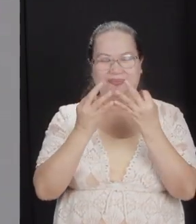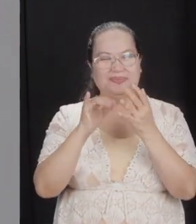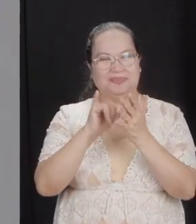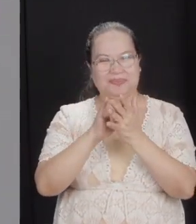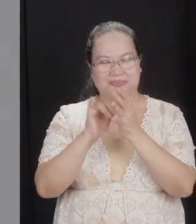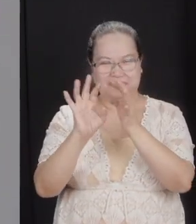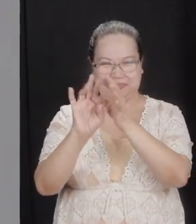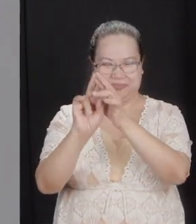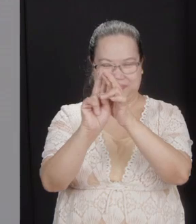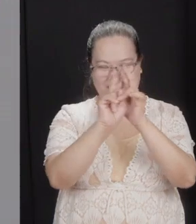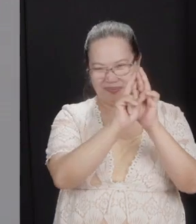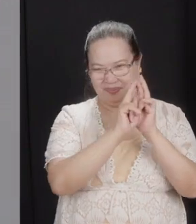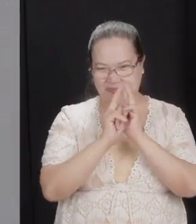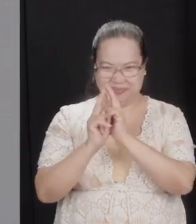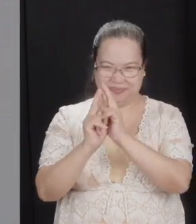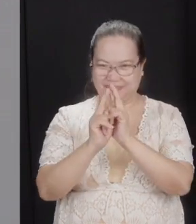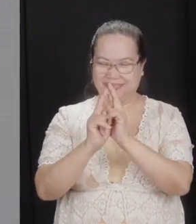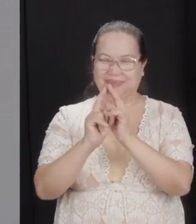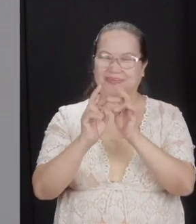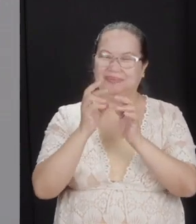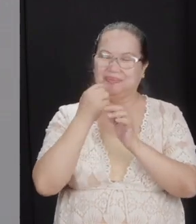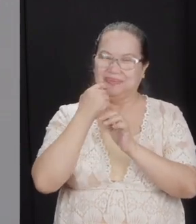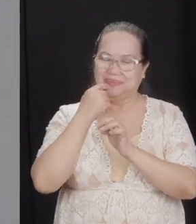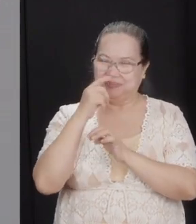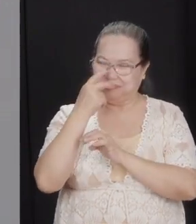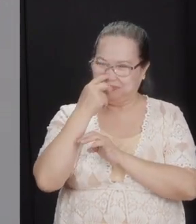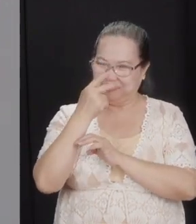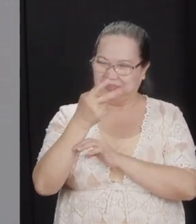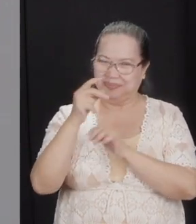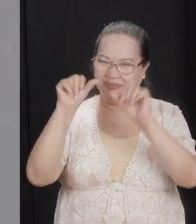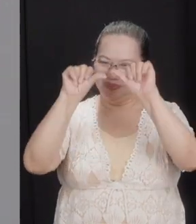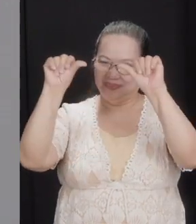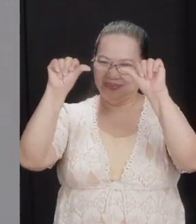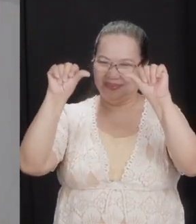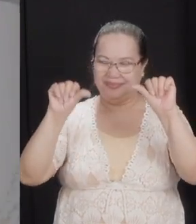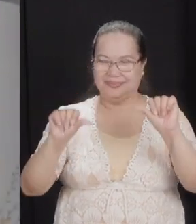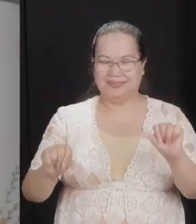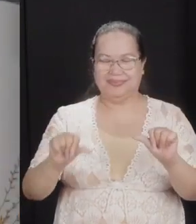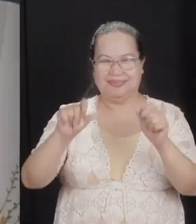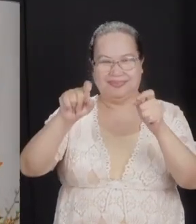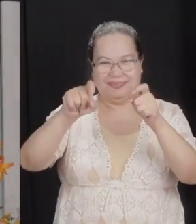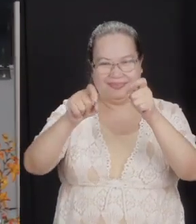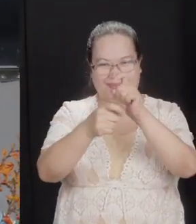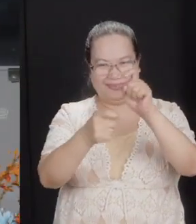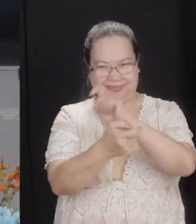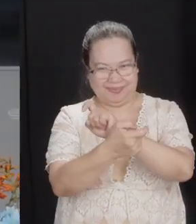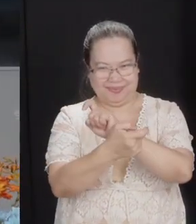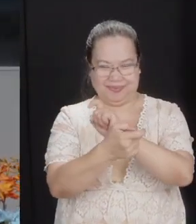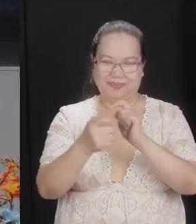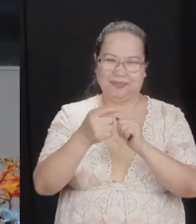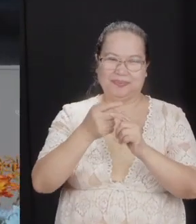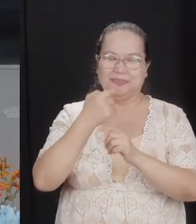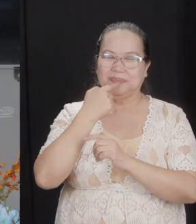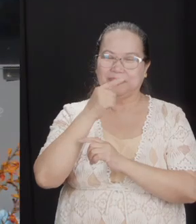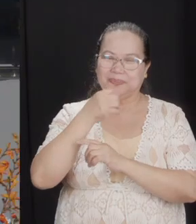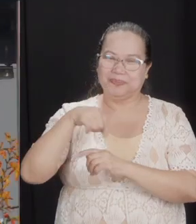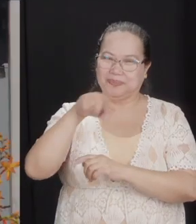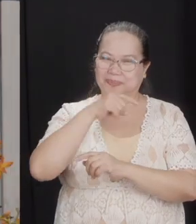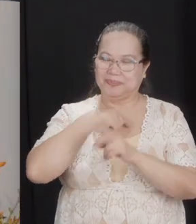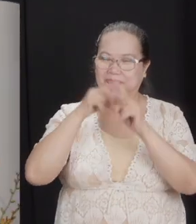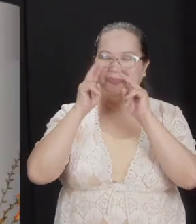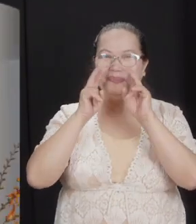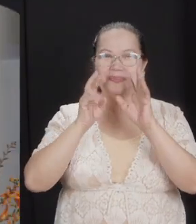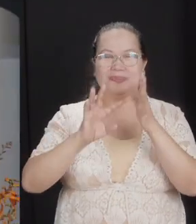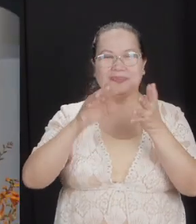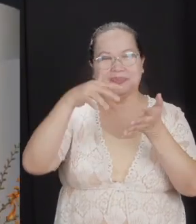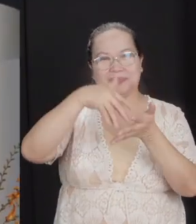united and together as we look at the altar of altercation. If you've not been here before, for our visitors, we're going